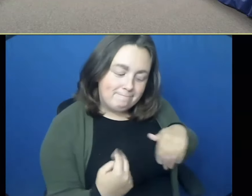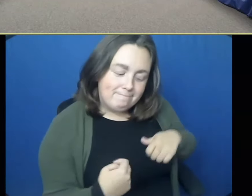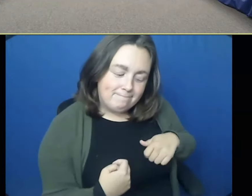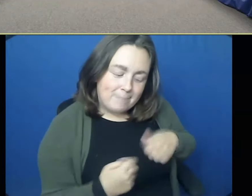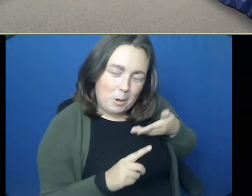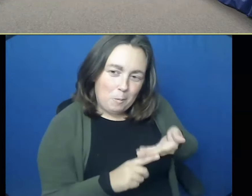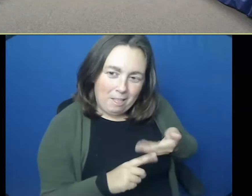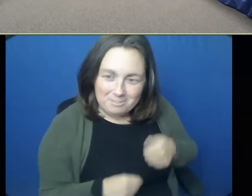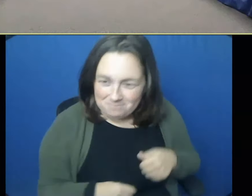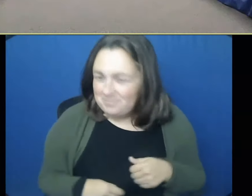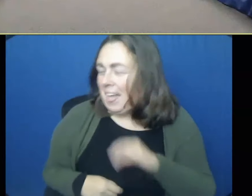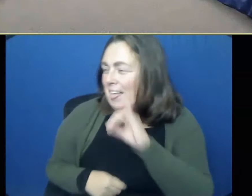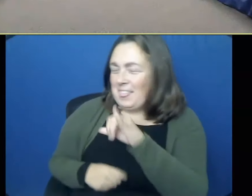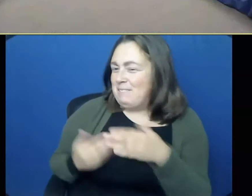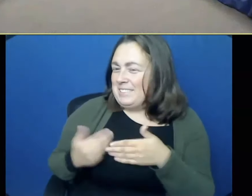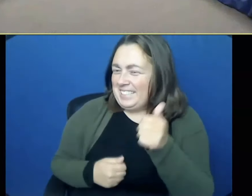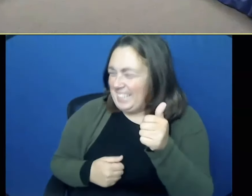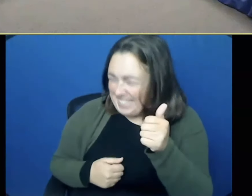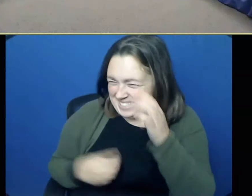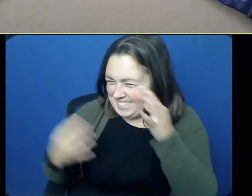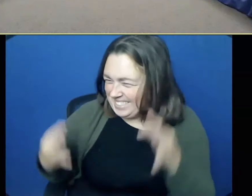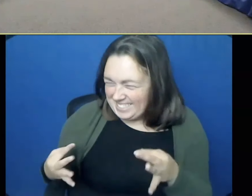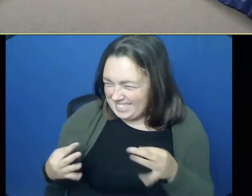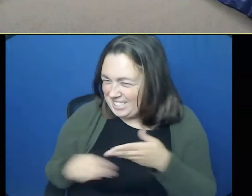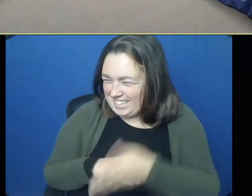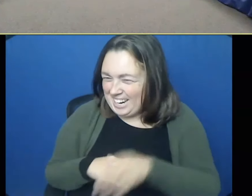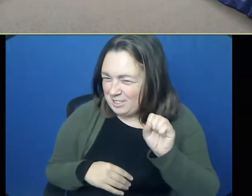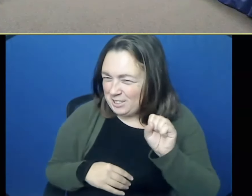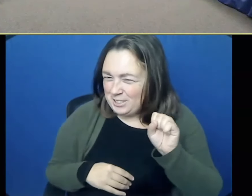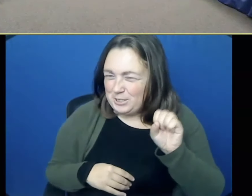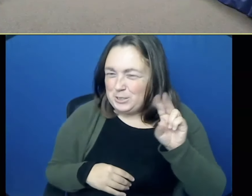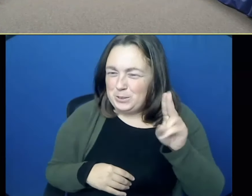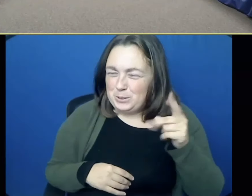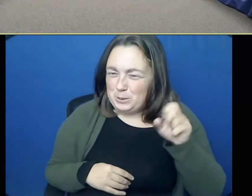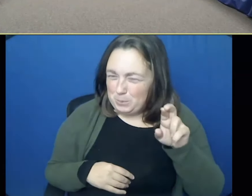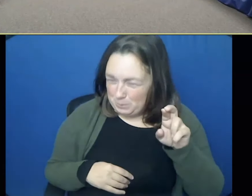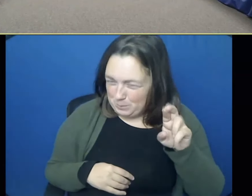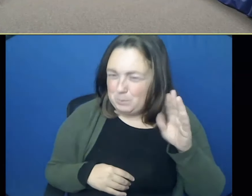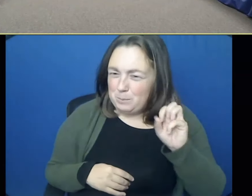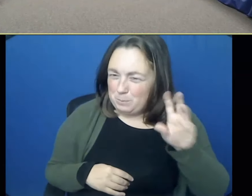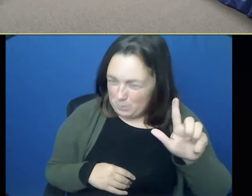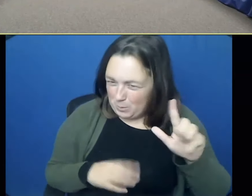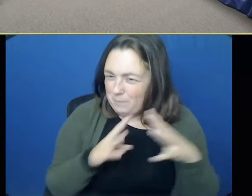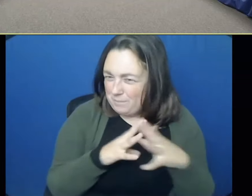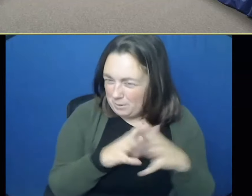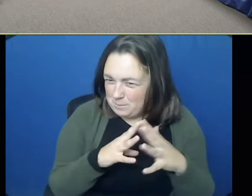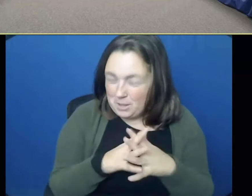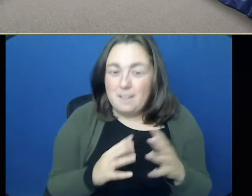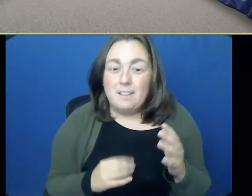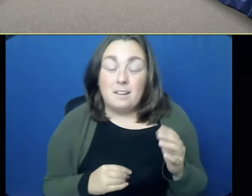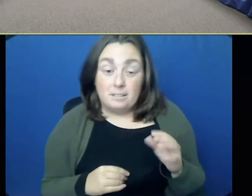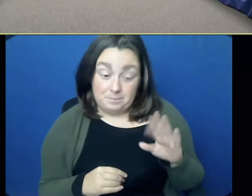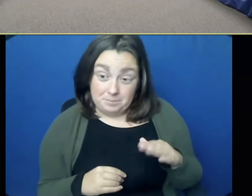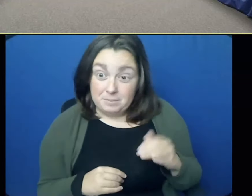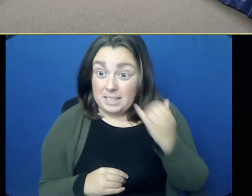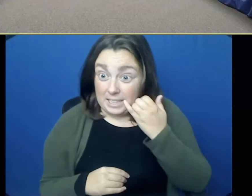the easiest calls I've ever had. Because I'm going to say, if the guy says it's a bad day, the Patriot's on, and you're getting